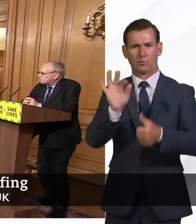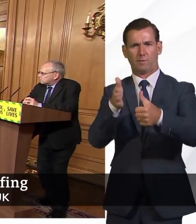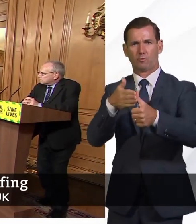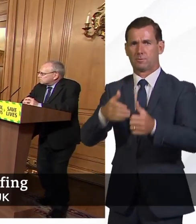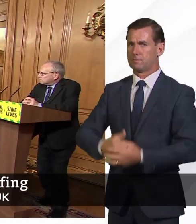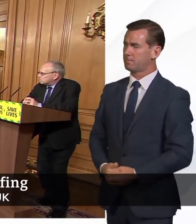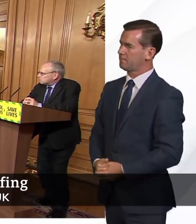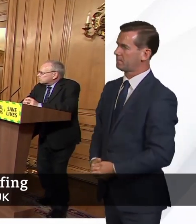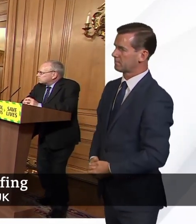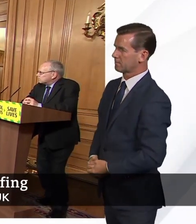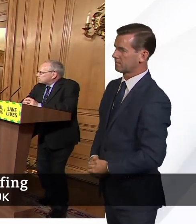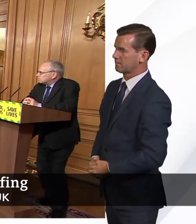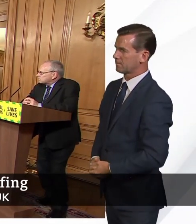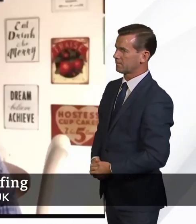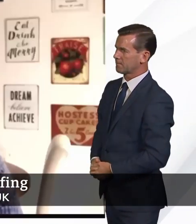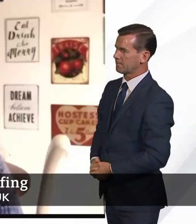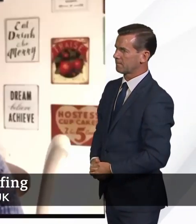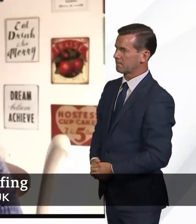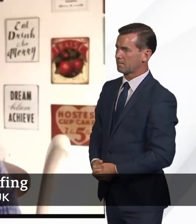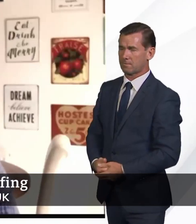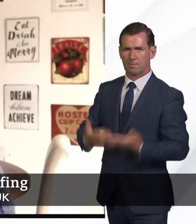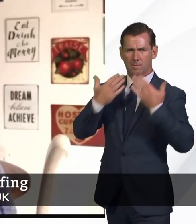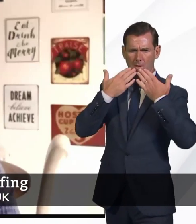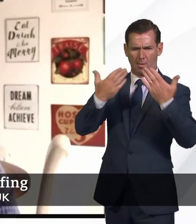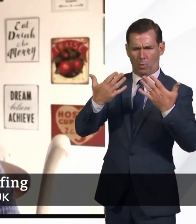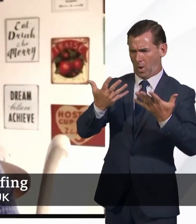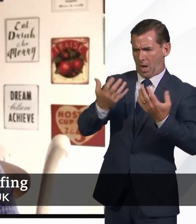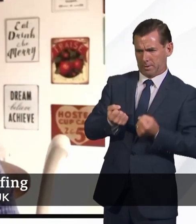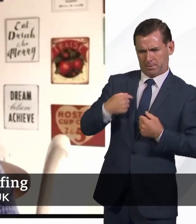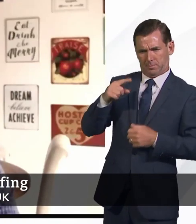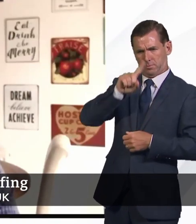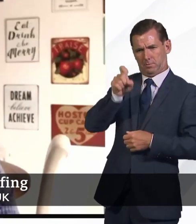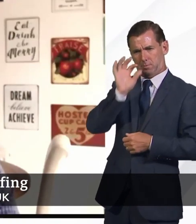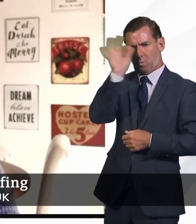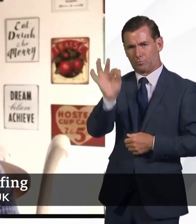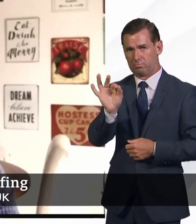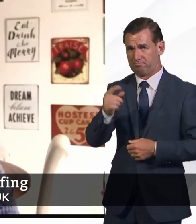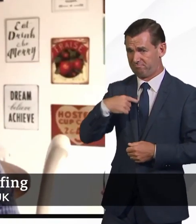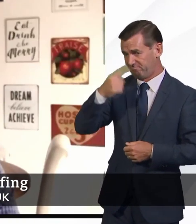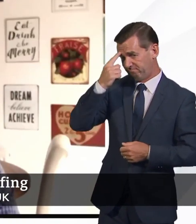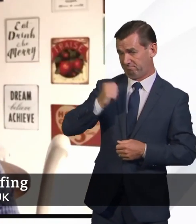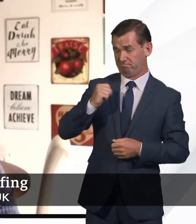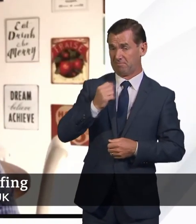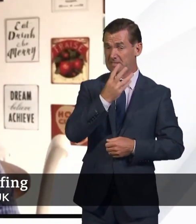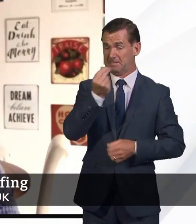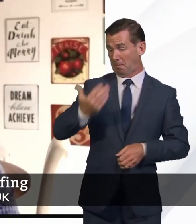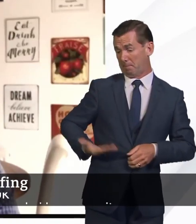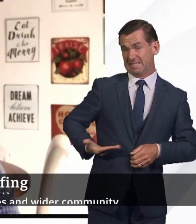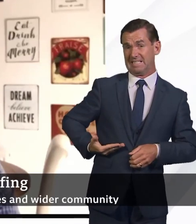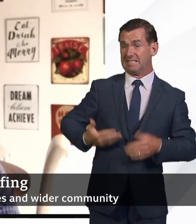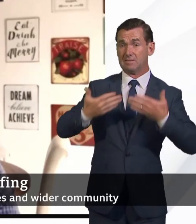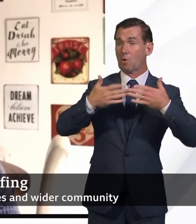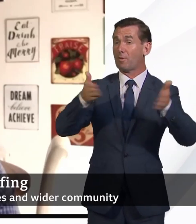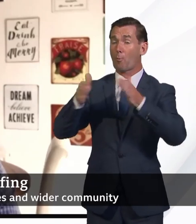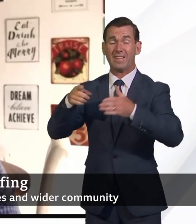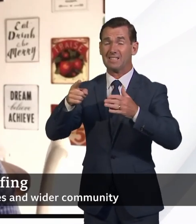David, you for taking this question. It's likely that some businesses will not survive this pandemic and therefore